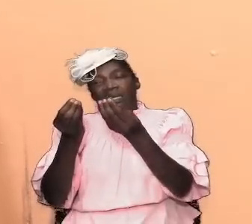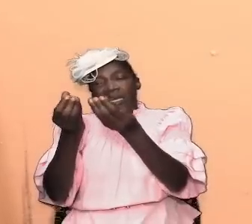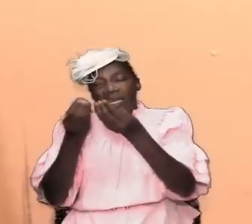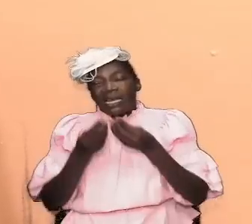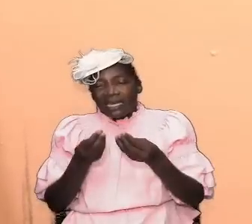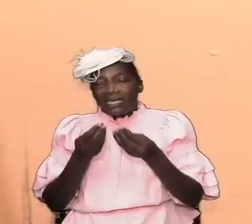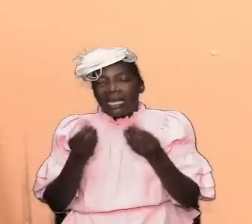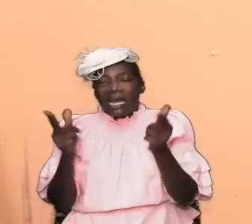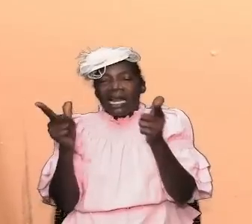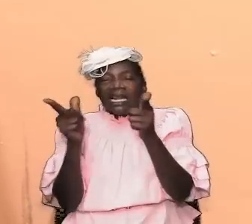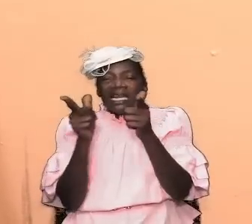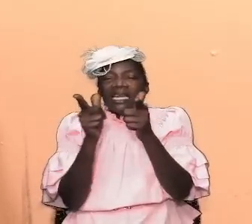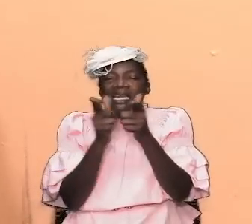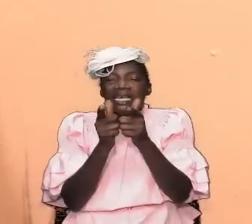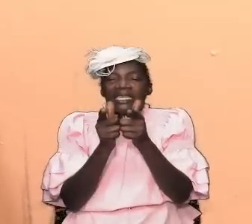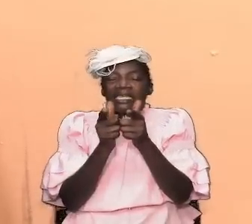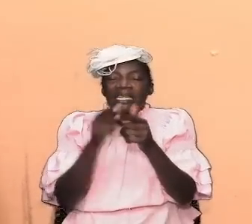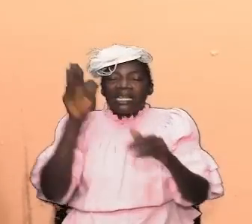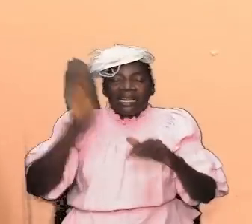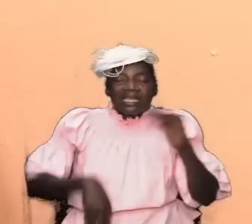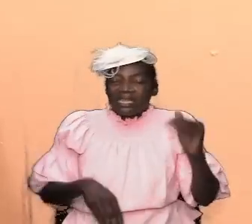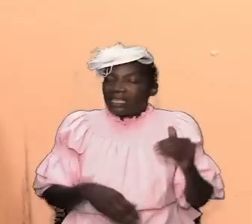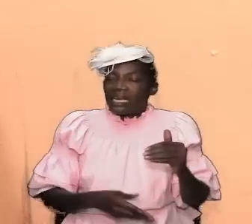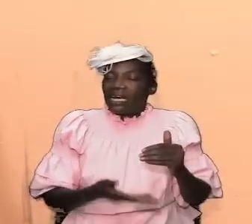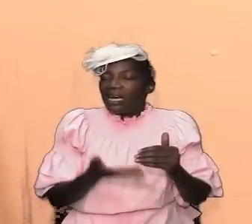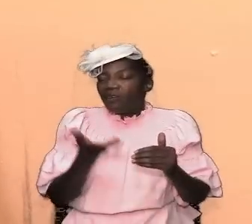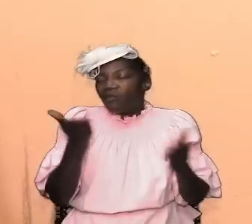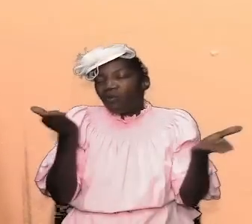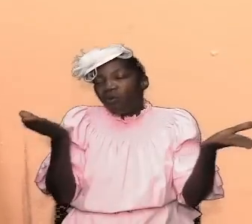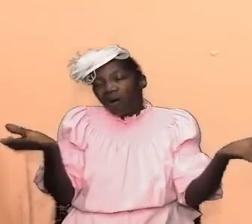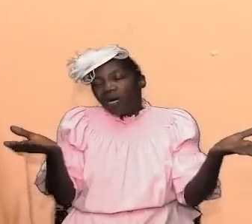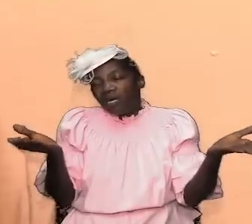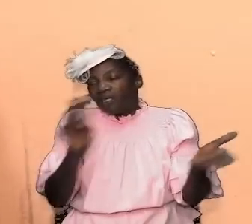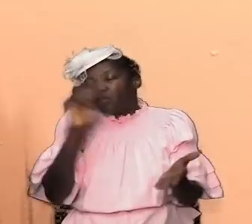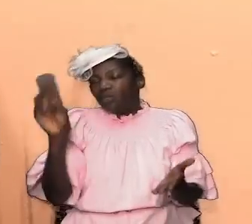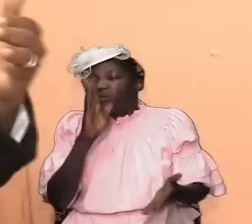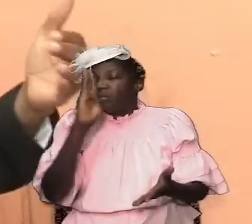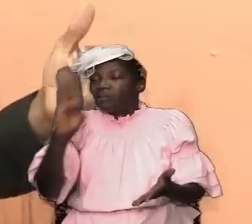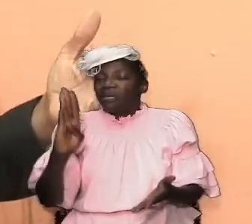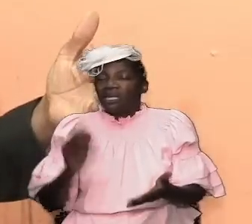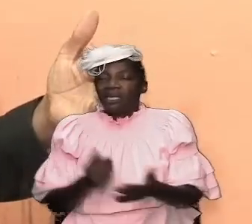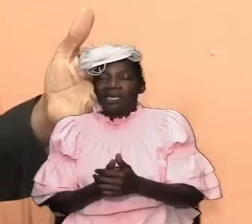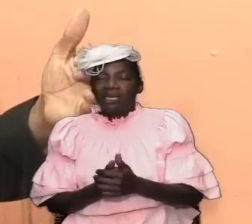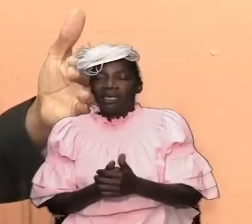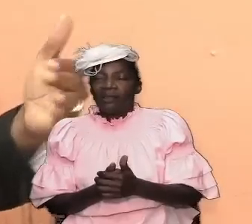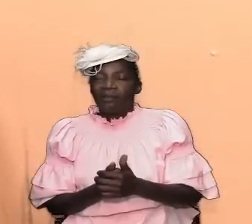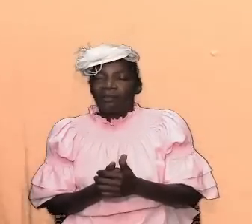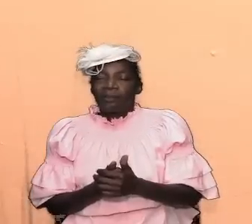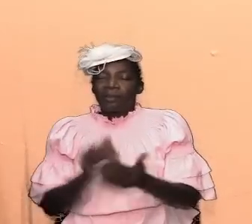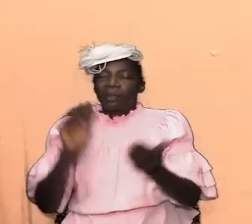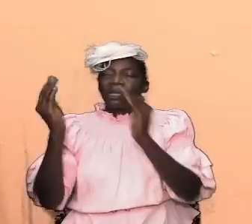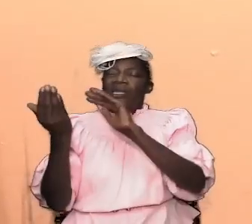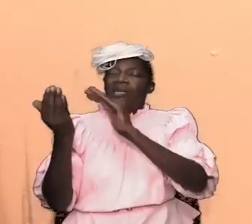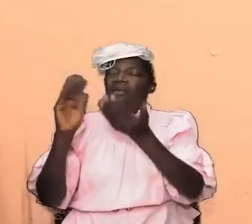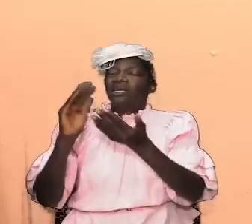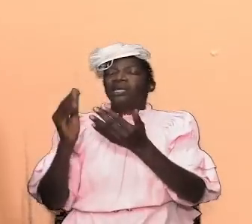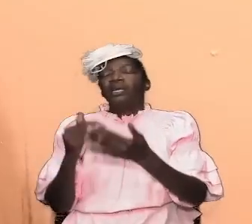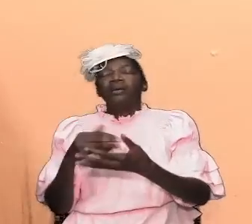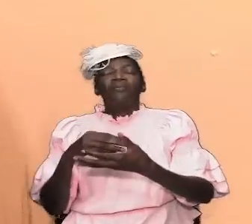be there they they settled for less and they became comfortable